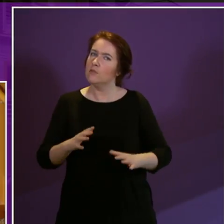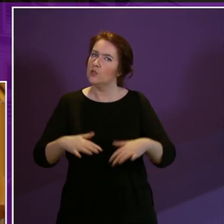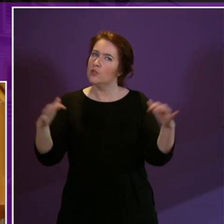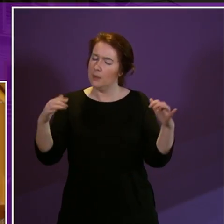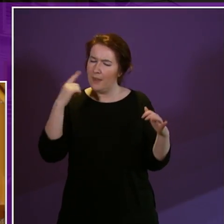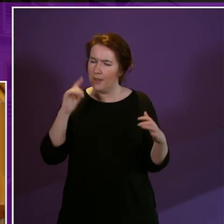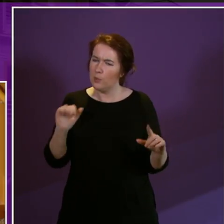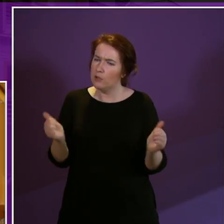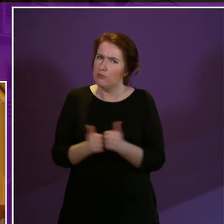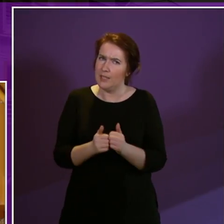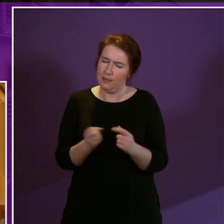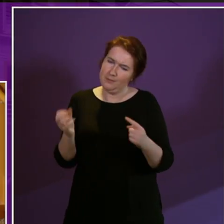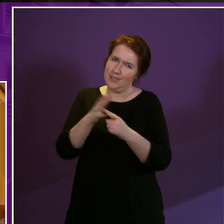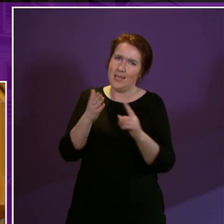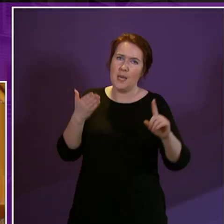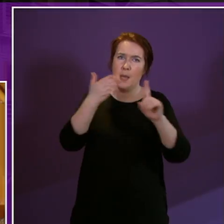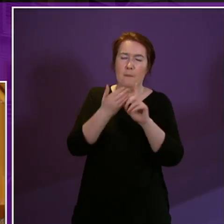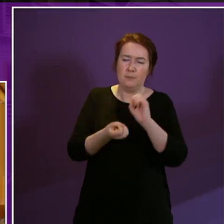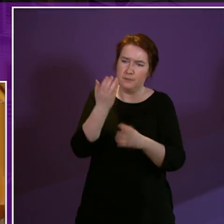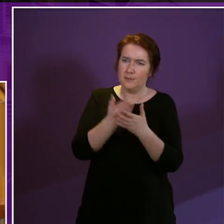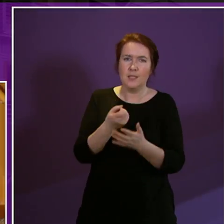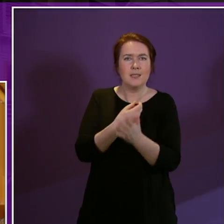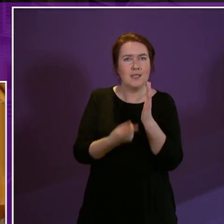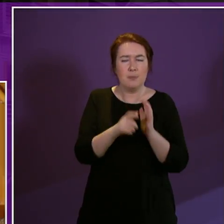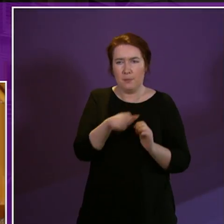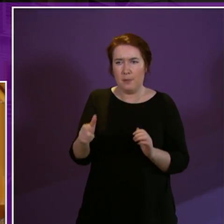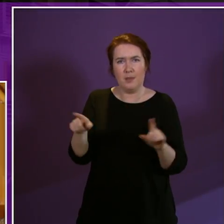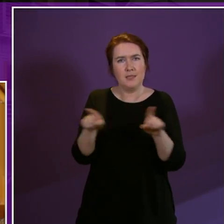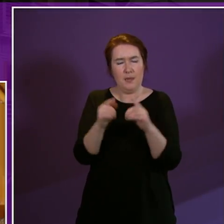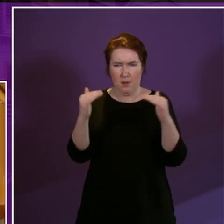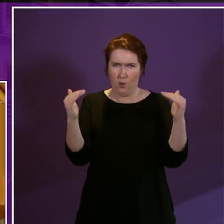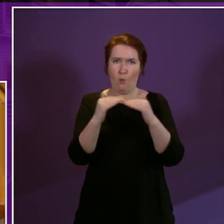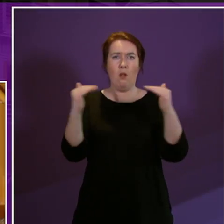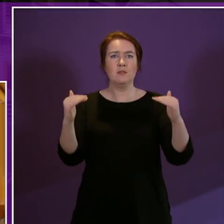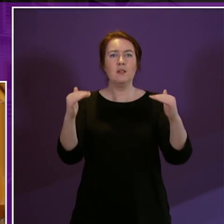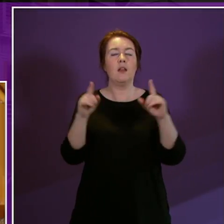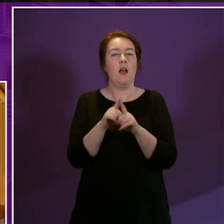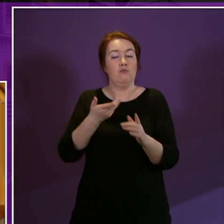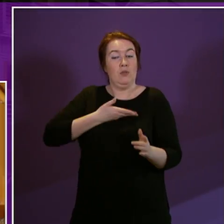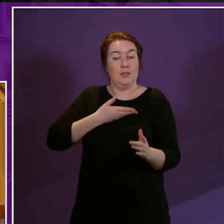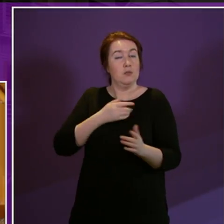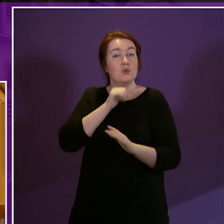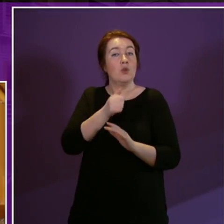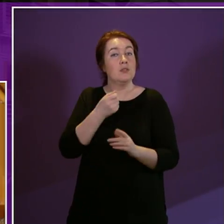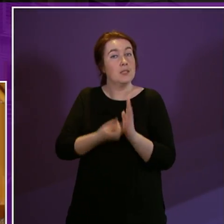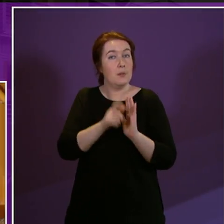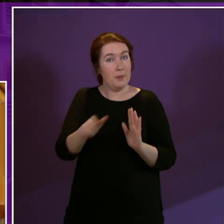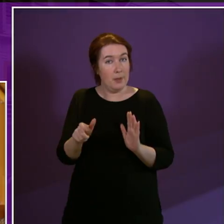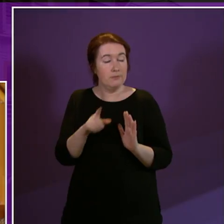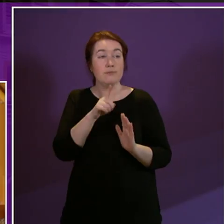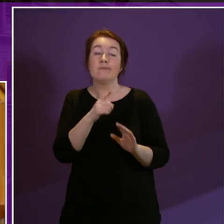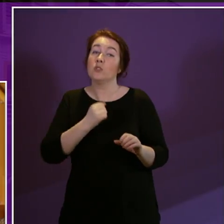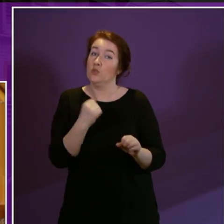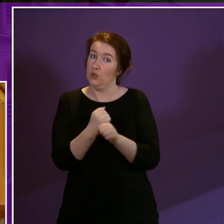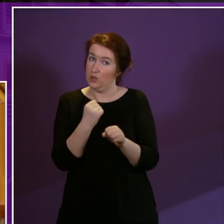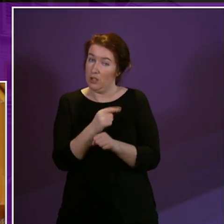Scottish Government's key aim of ensuring disabled people have the same equality and rights as non-disabled people the challenge for the government and